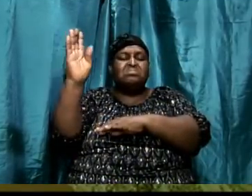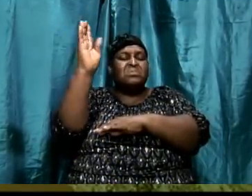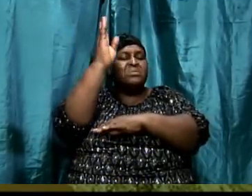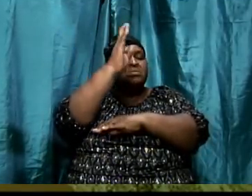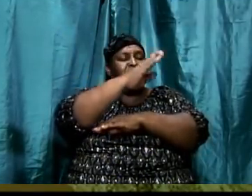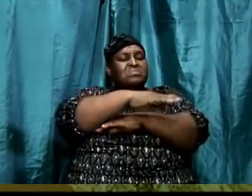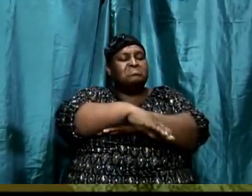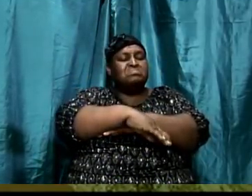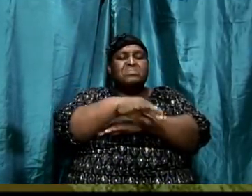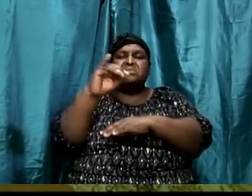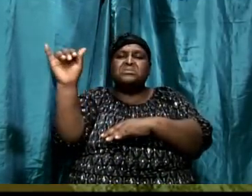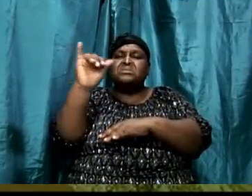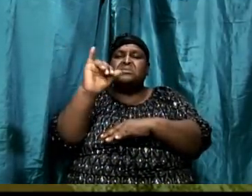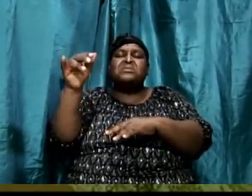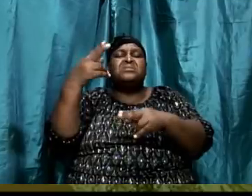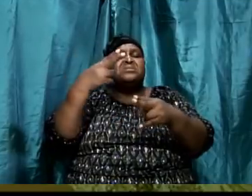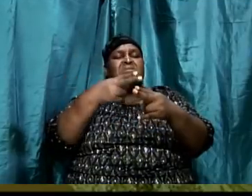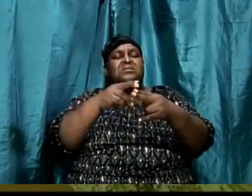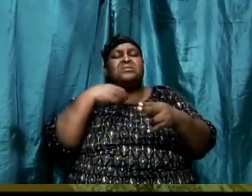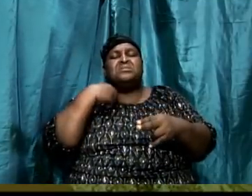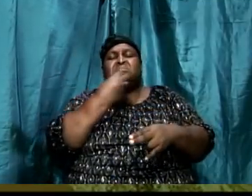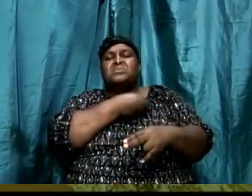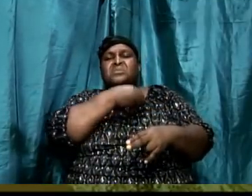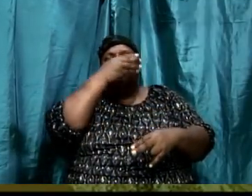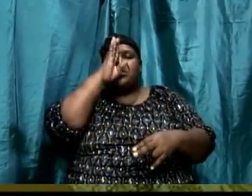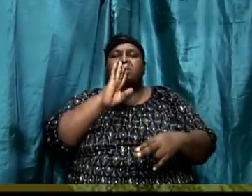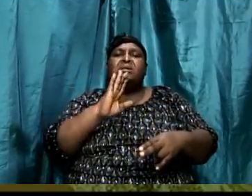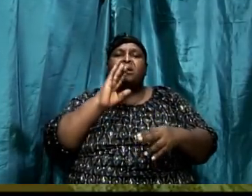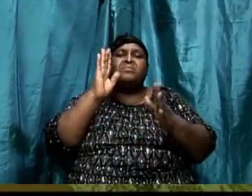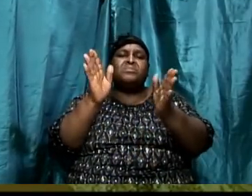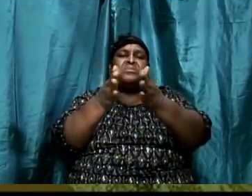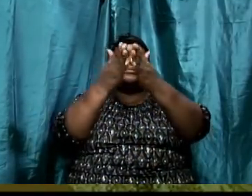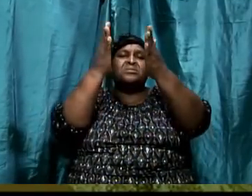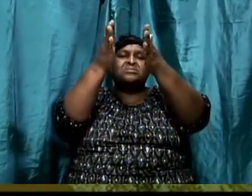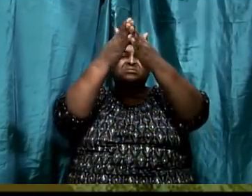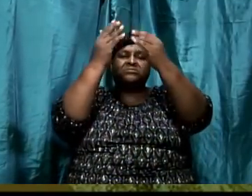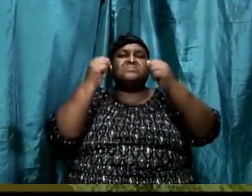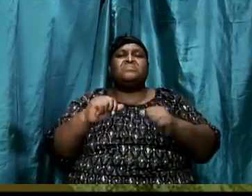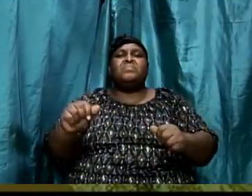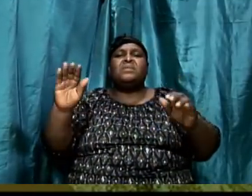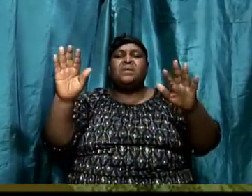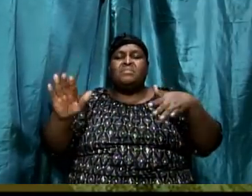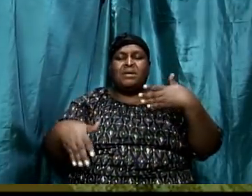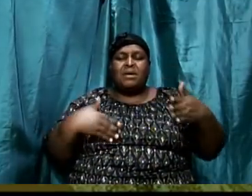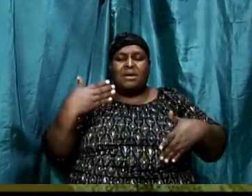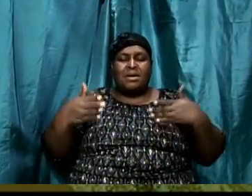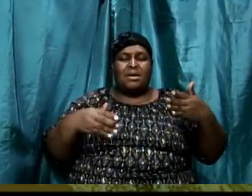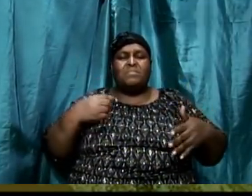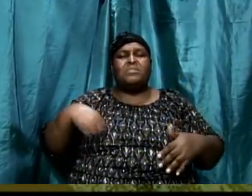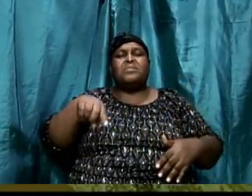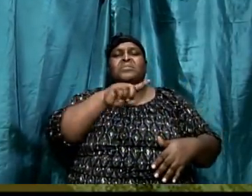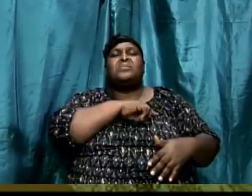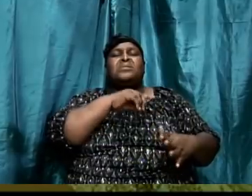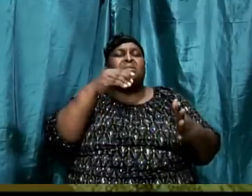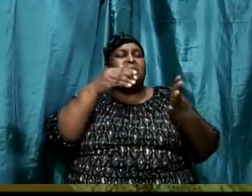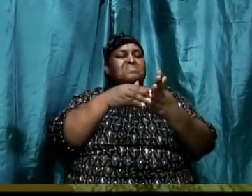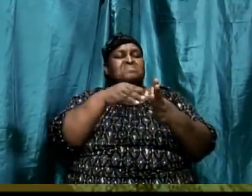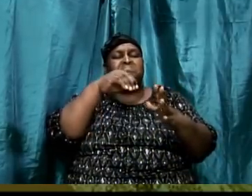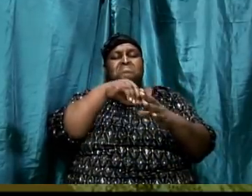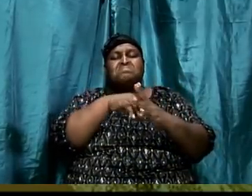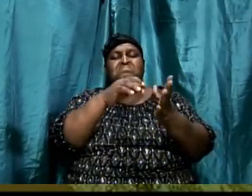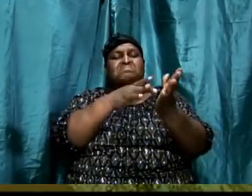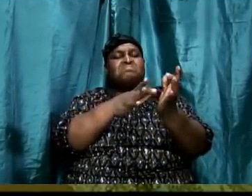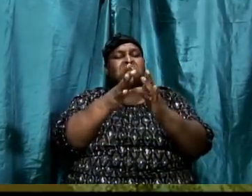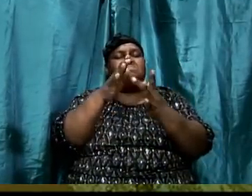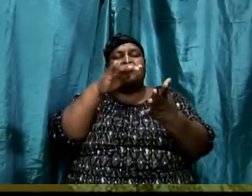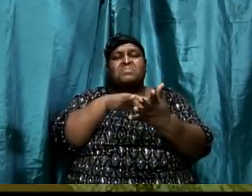down of the very same, the name of our God is to be praised. I'm happy that we are again in another Bible study